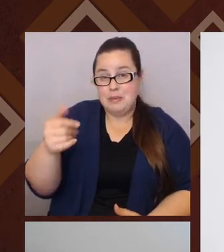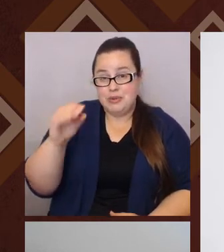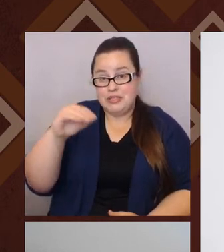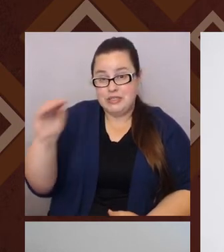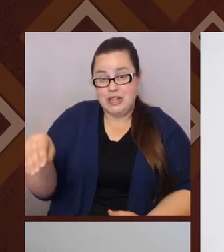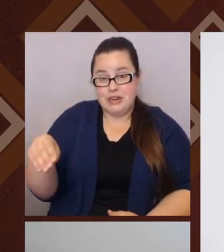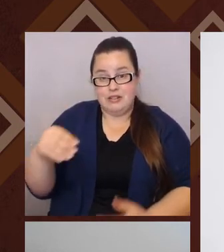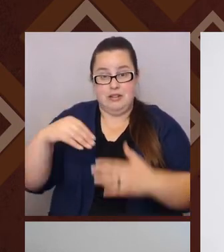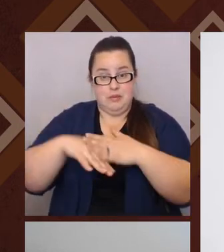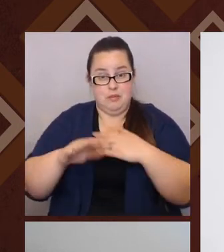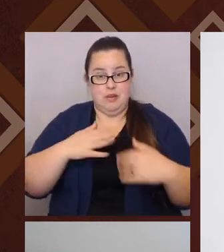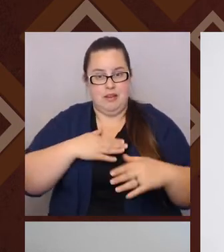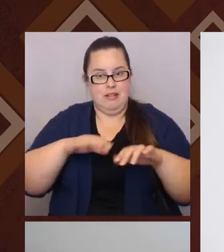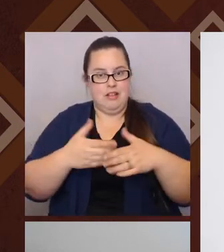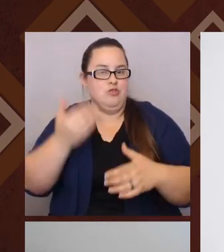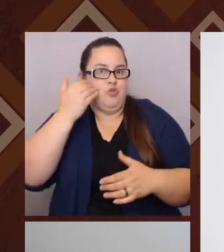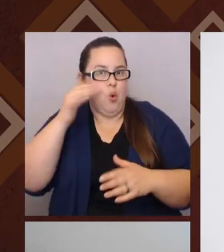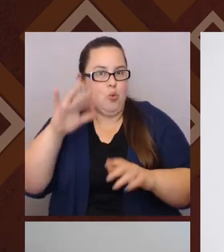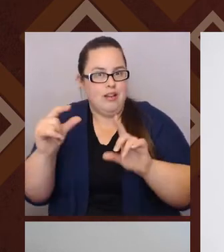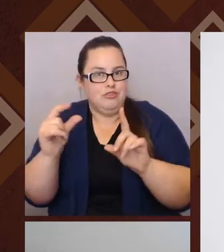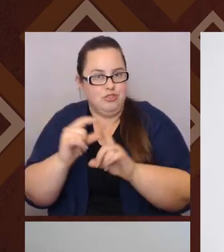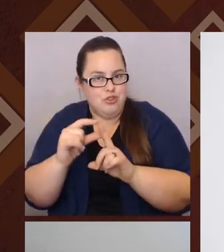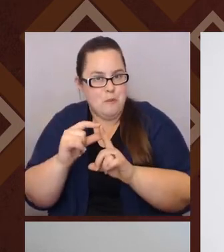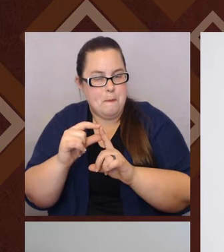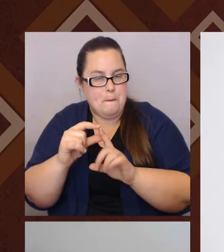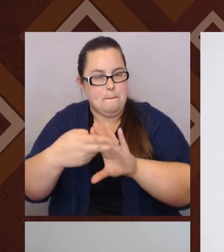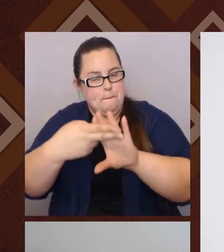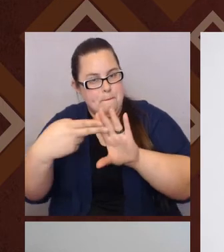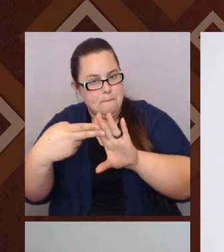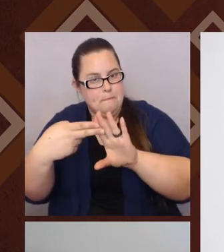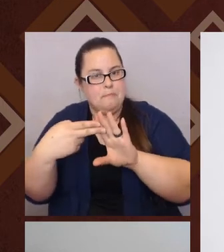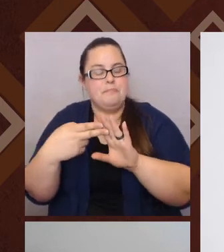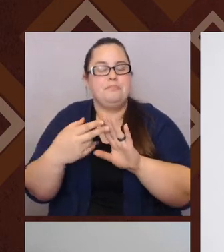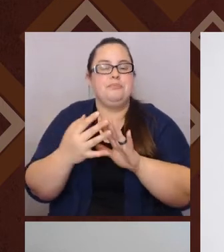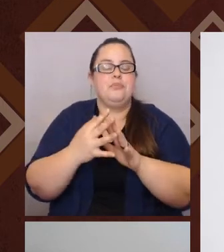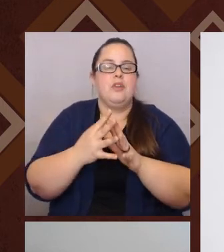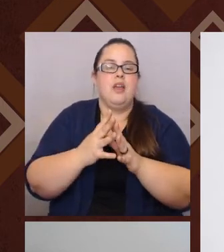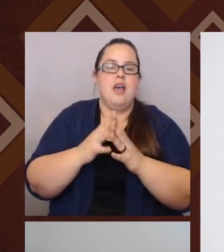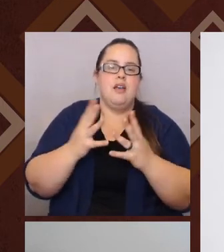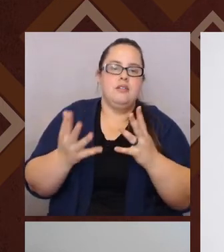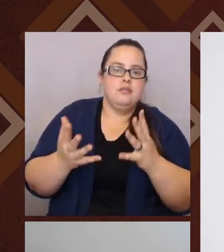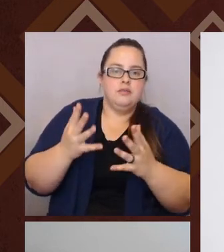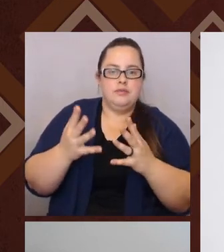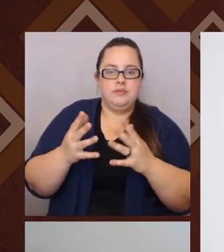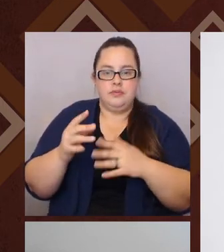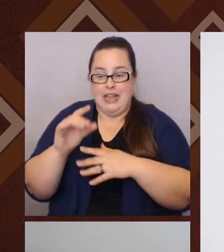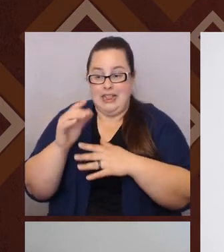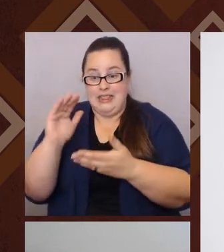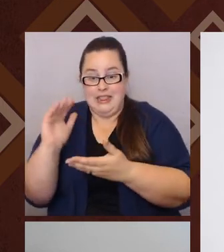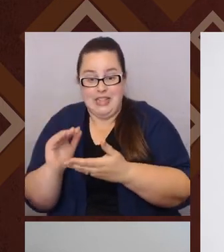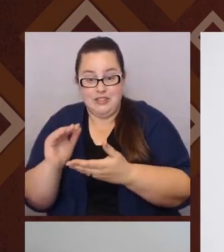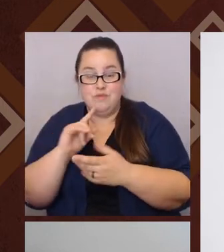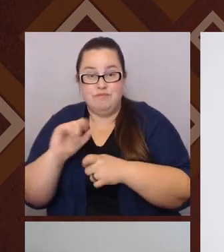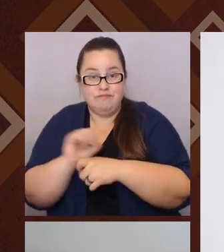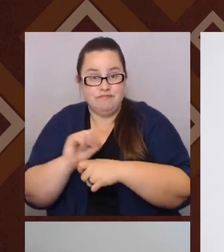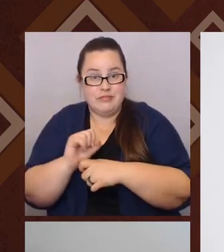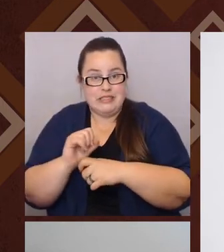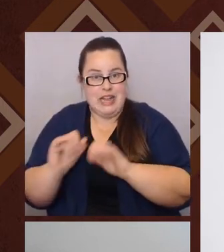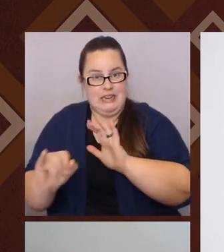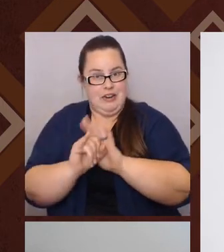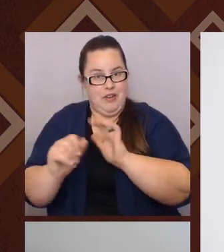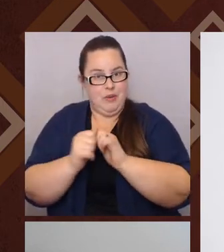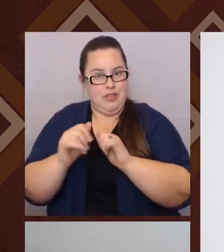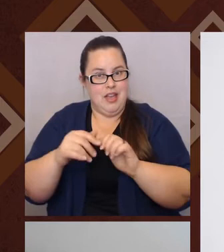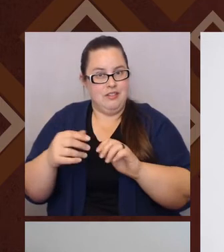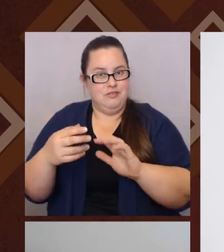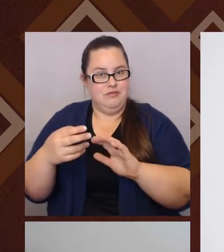my class knowing the term. Um, um, a smaller percent who identify with the term coming into